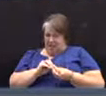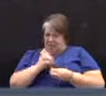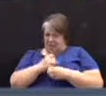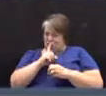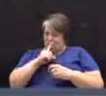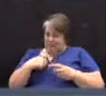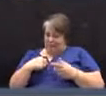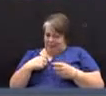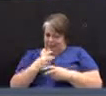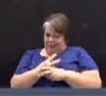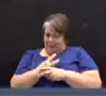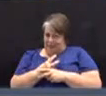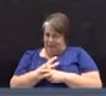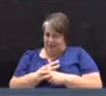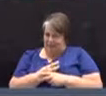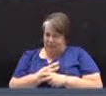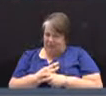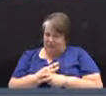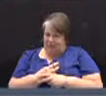blow it here,